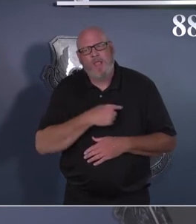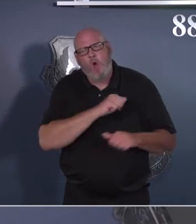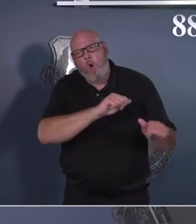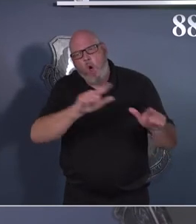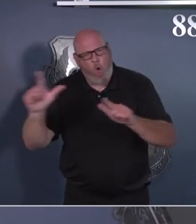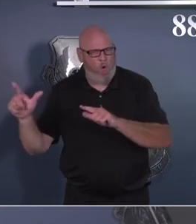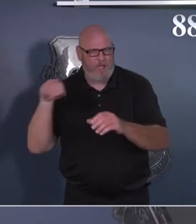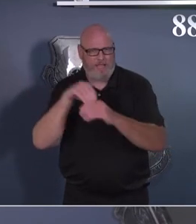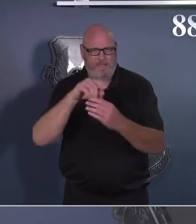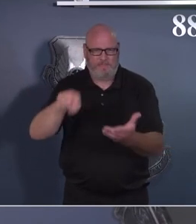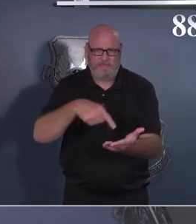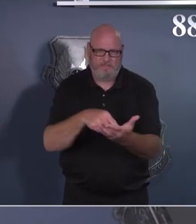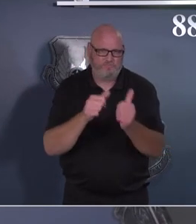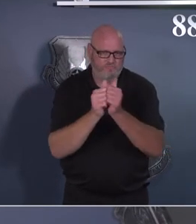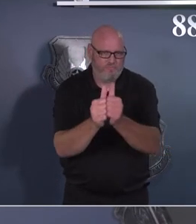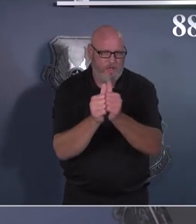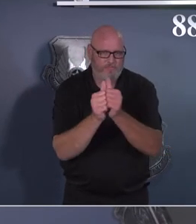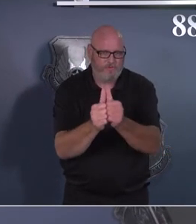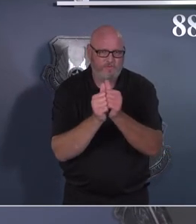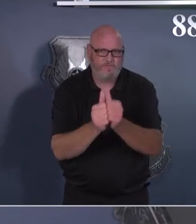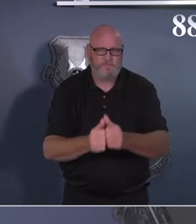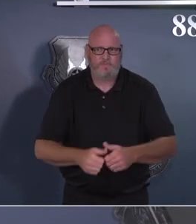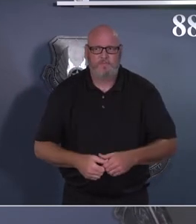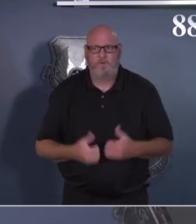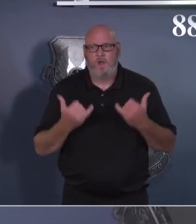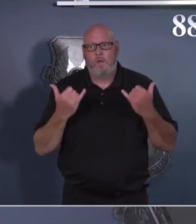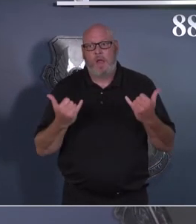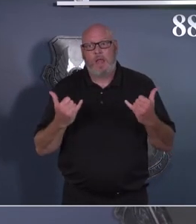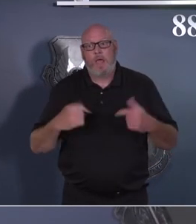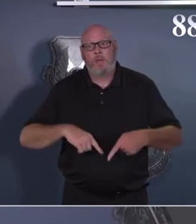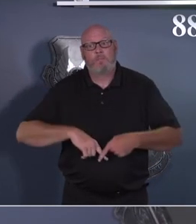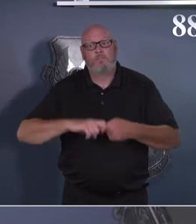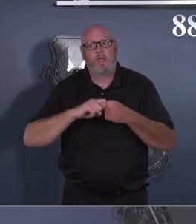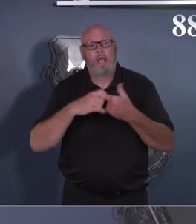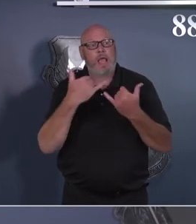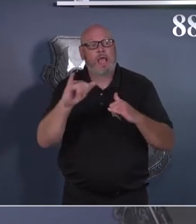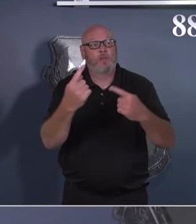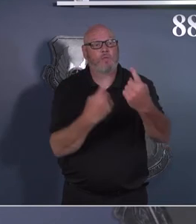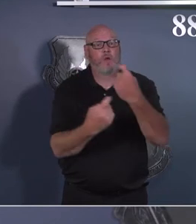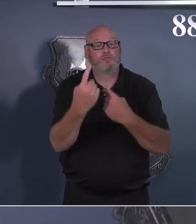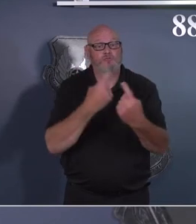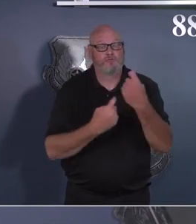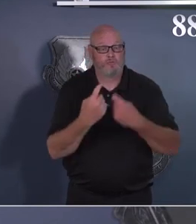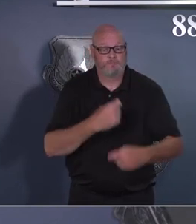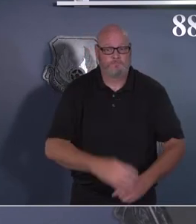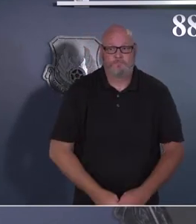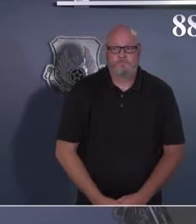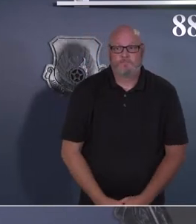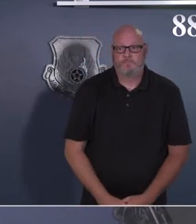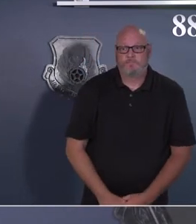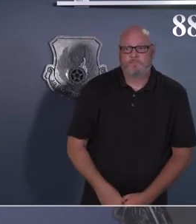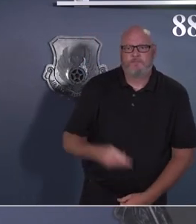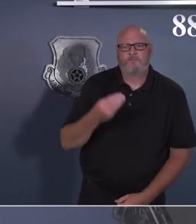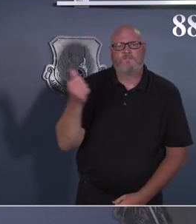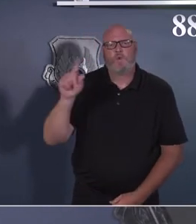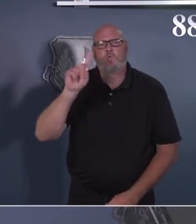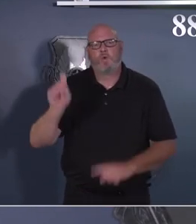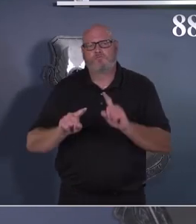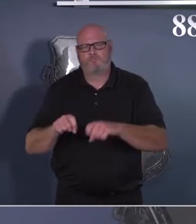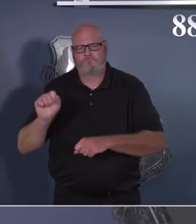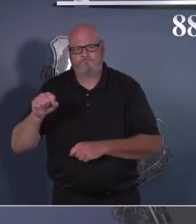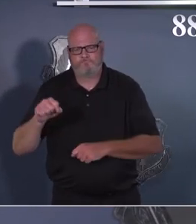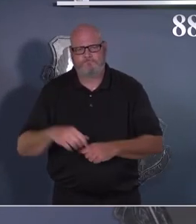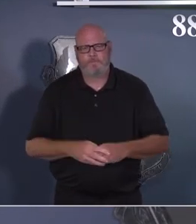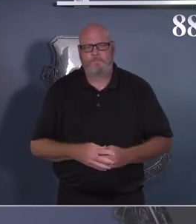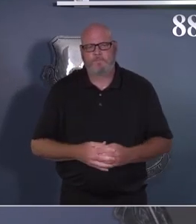With that, I'm just going to pause here and see if we have any questions. Sir, we do have a couple of questions, sir. Okay. Sir, can you please explain why